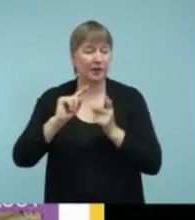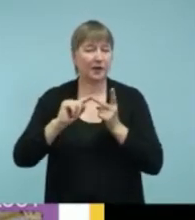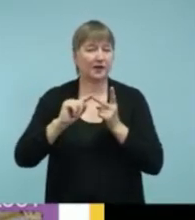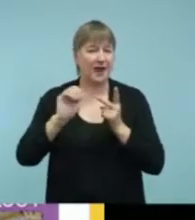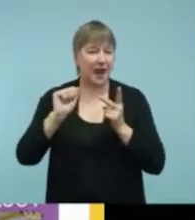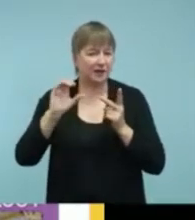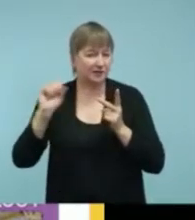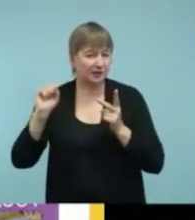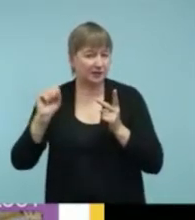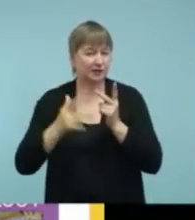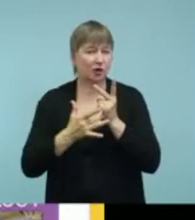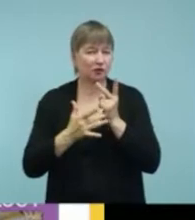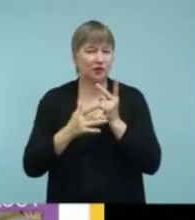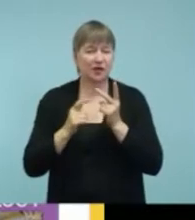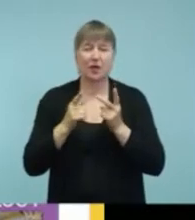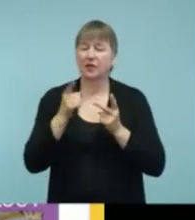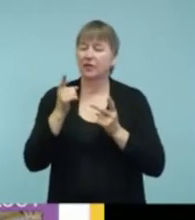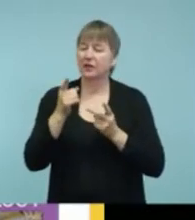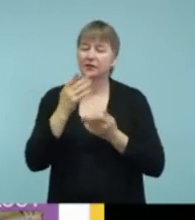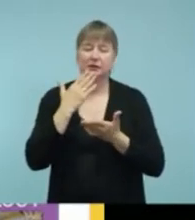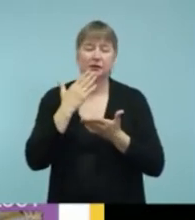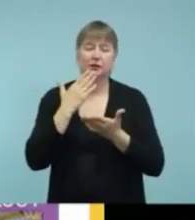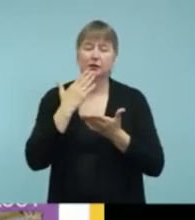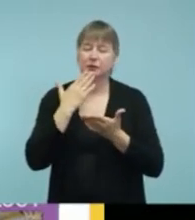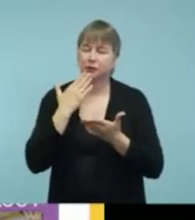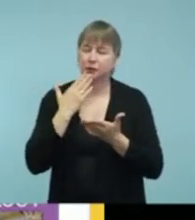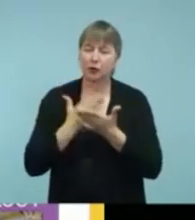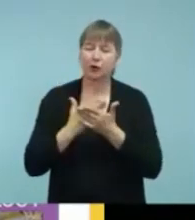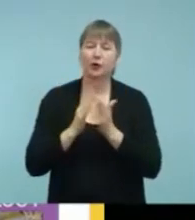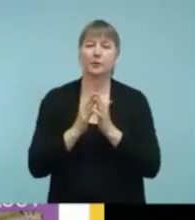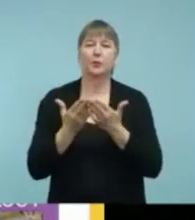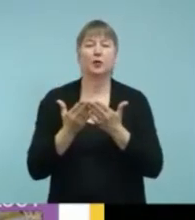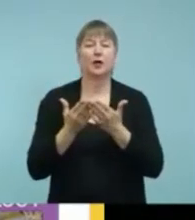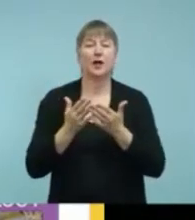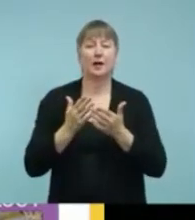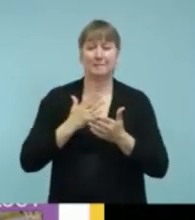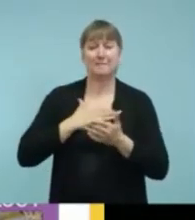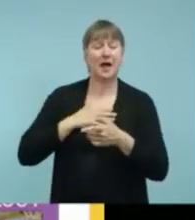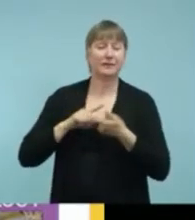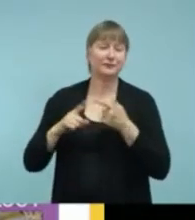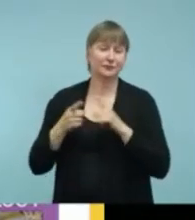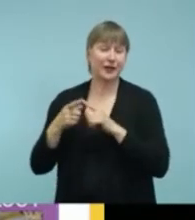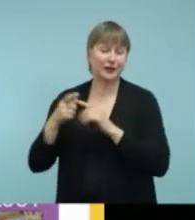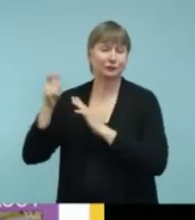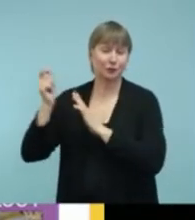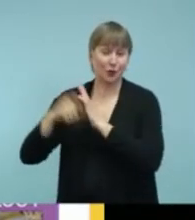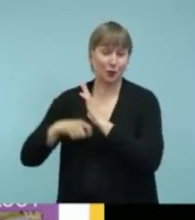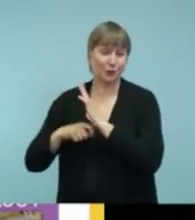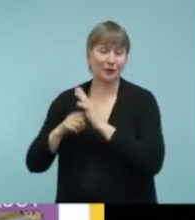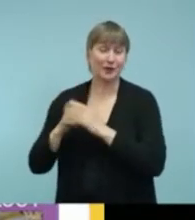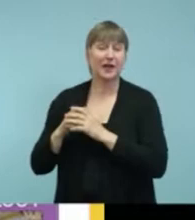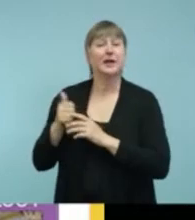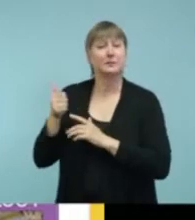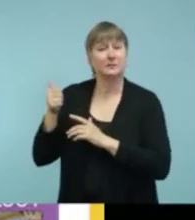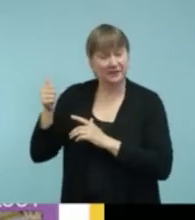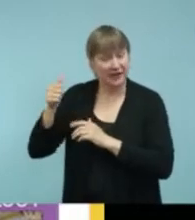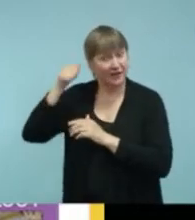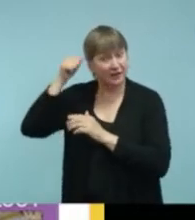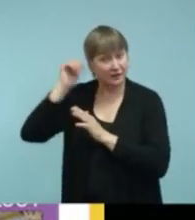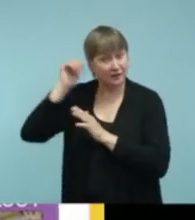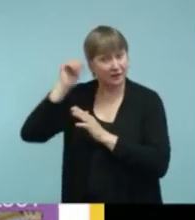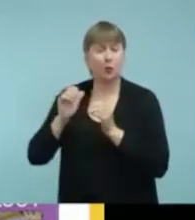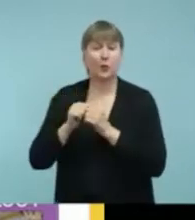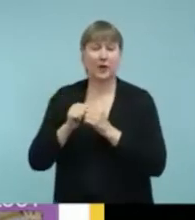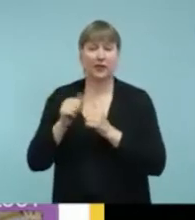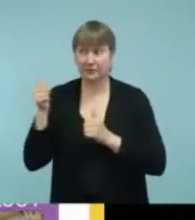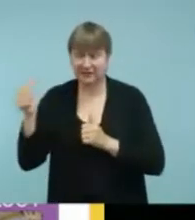I highly recommend this book, um, by my friend, his name is Samuel Atcherson. He's also an audiologist with bilateral cochlear